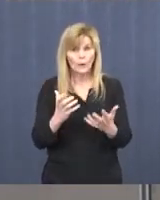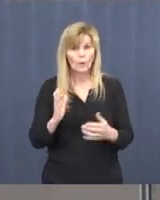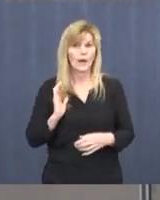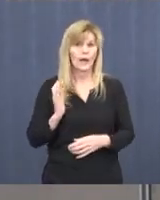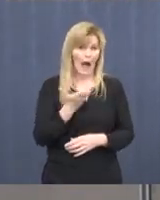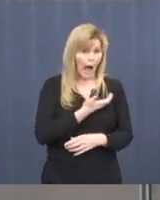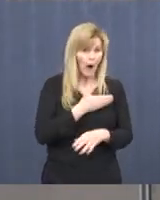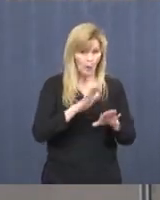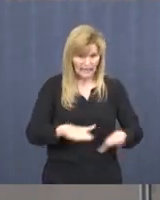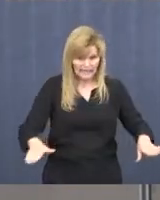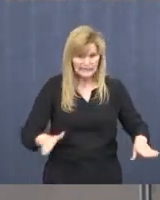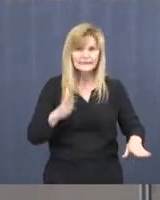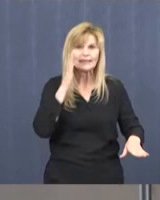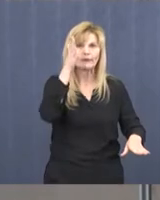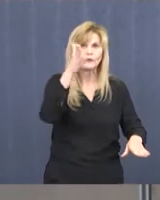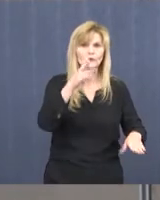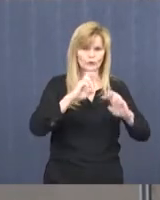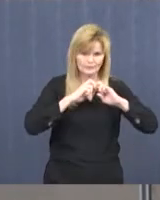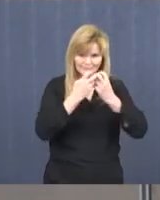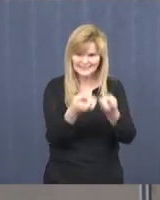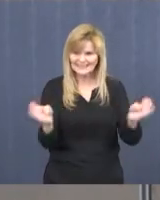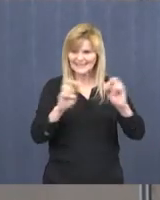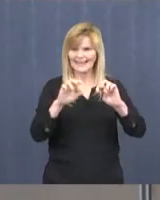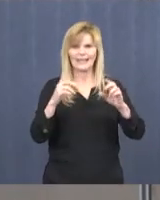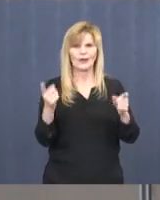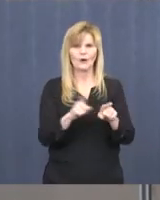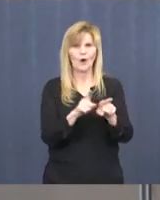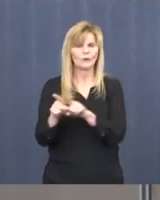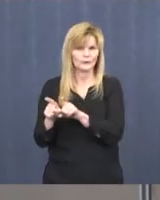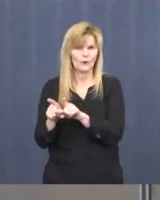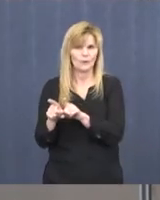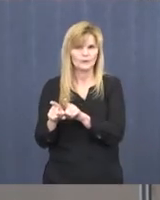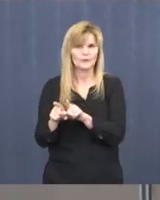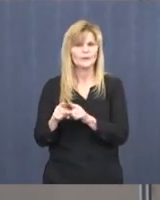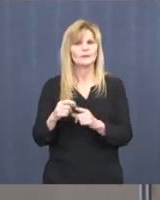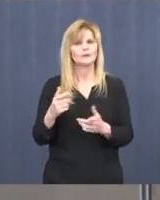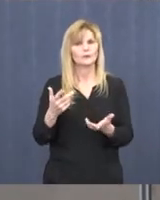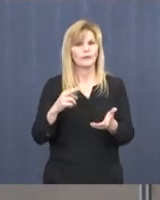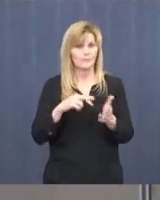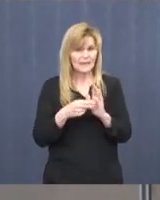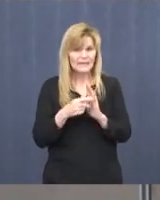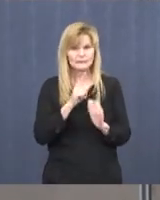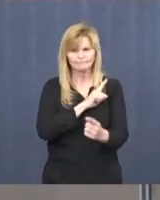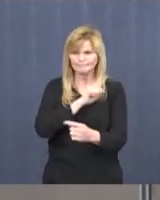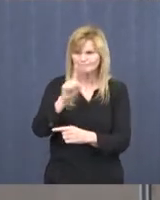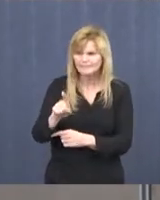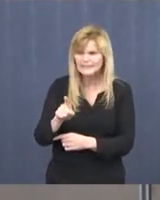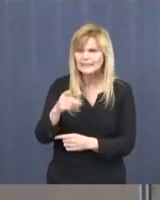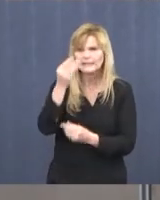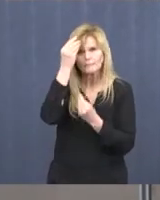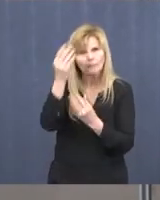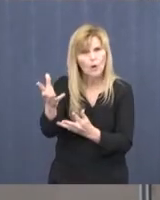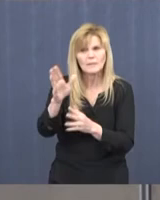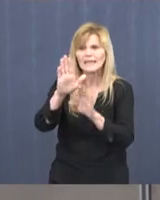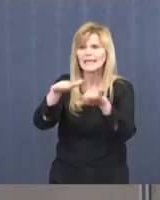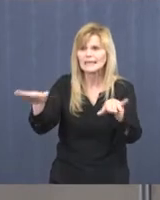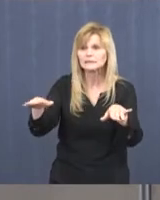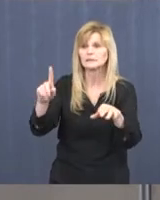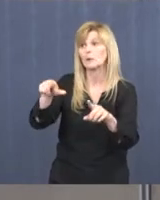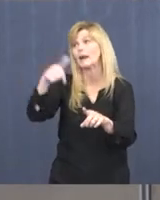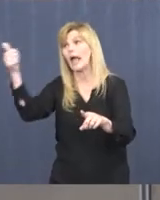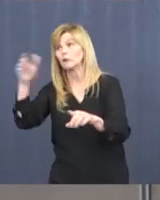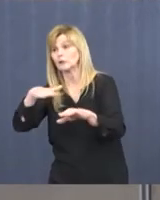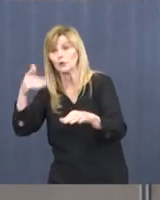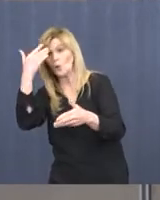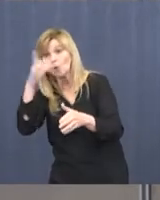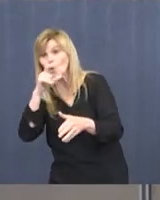eventually one day, too, in that same capacity. So if it means coming out and telling someone's child that you